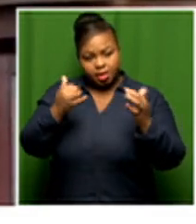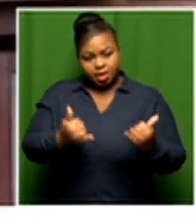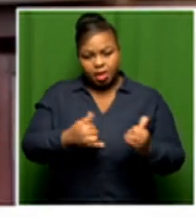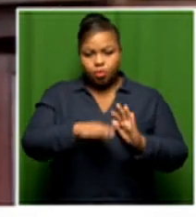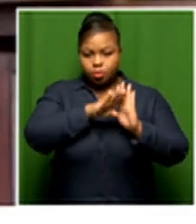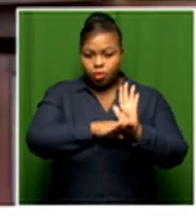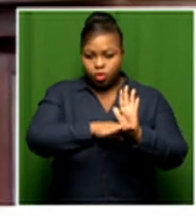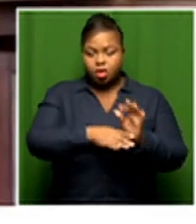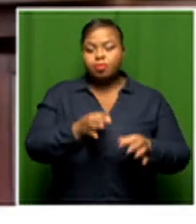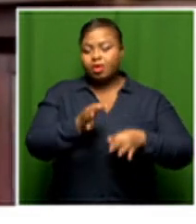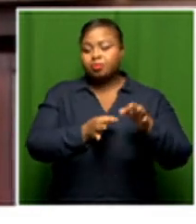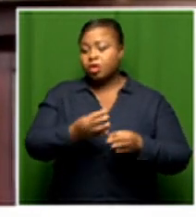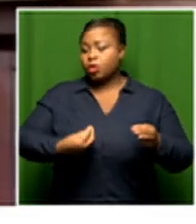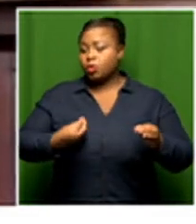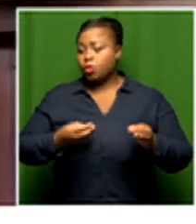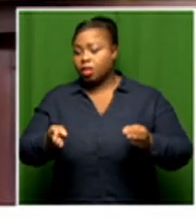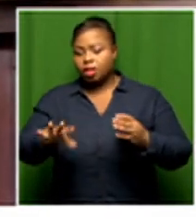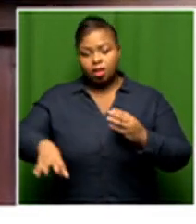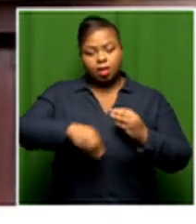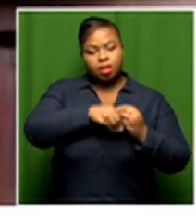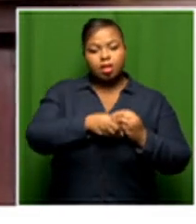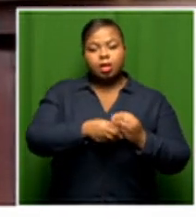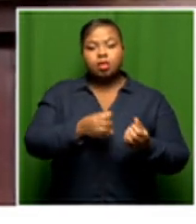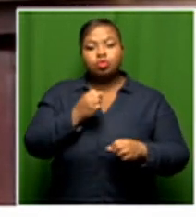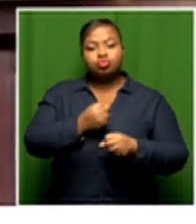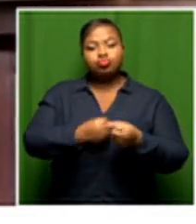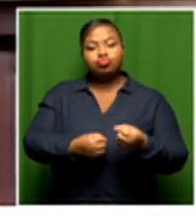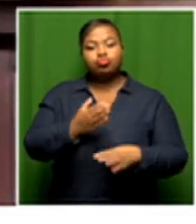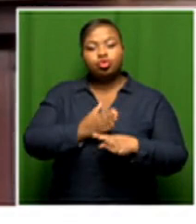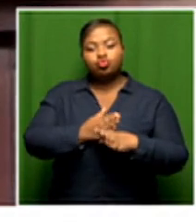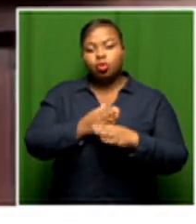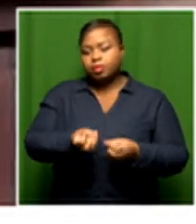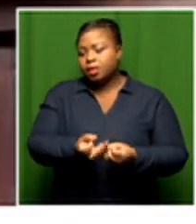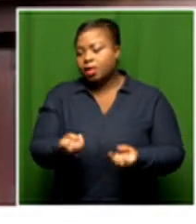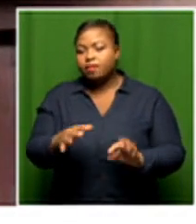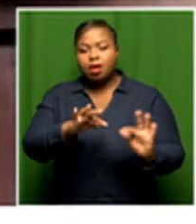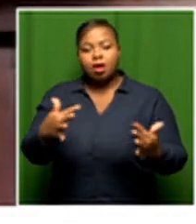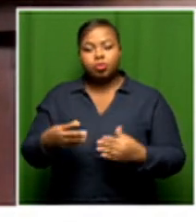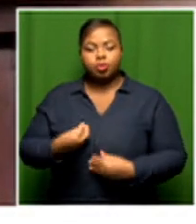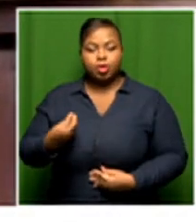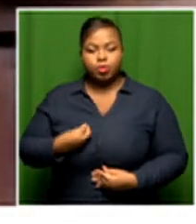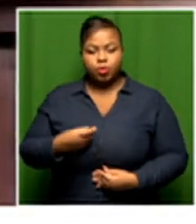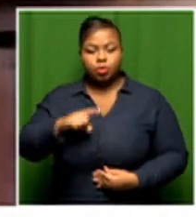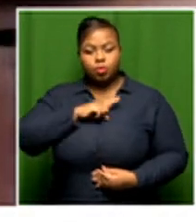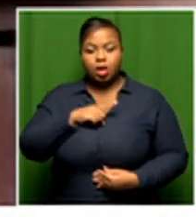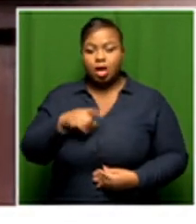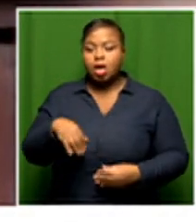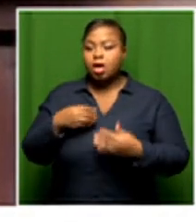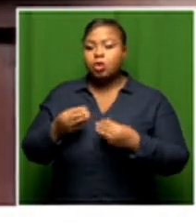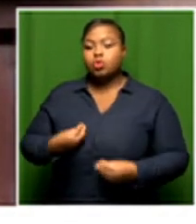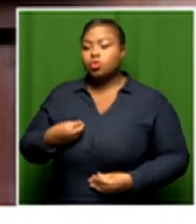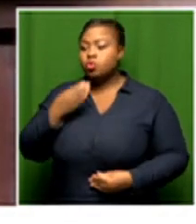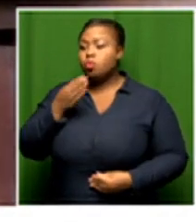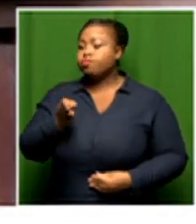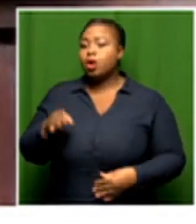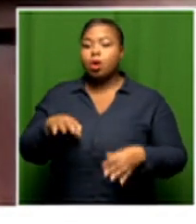have defined how the youth will access those jobs and how those jobs should then be rolled out so that our unemployed youth can be